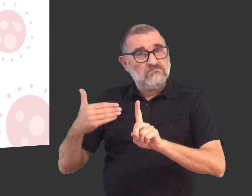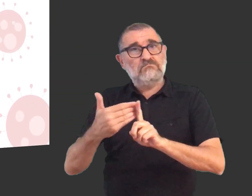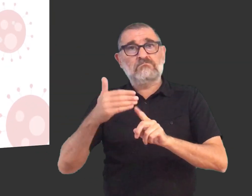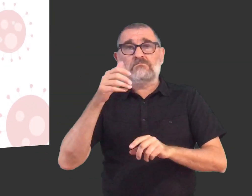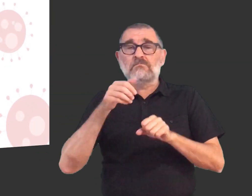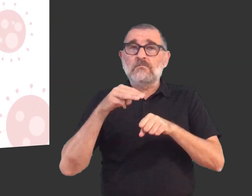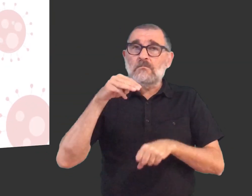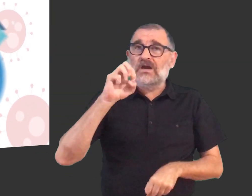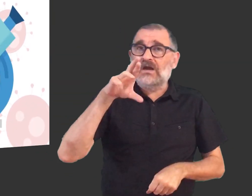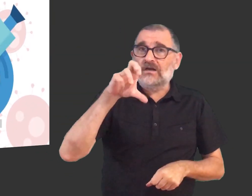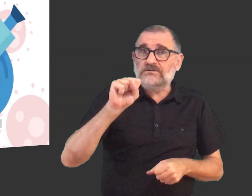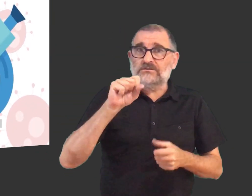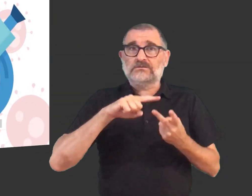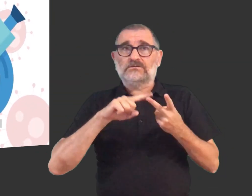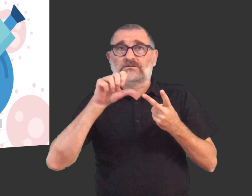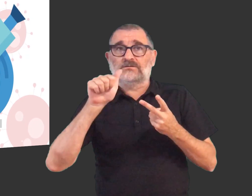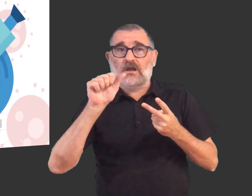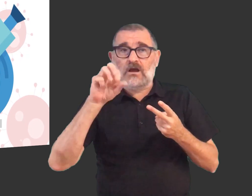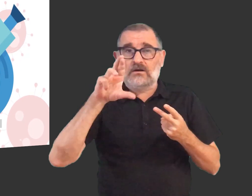and SARS-1.